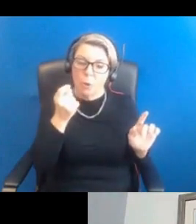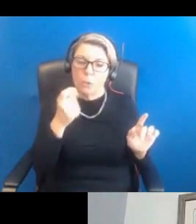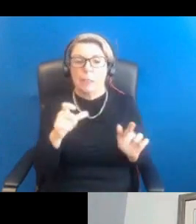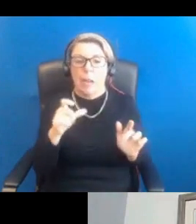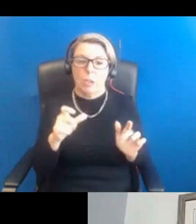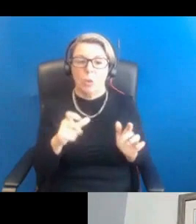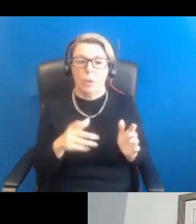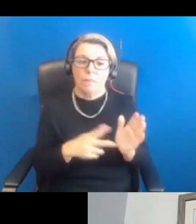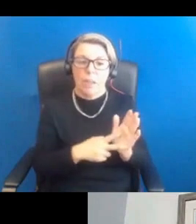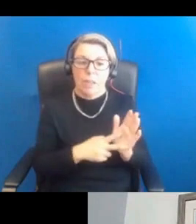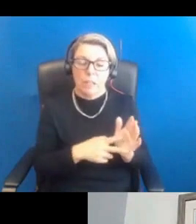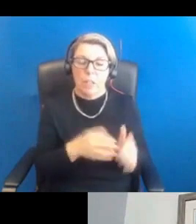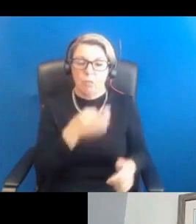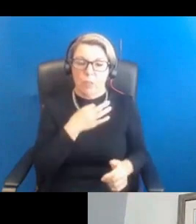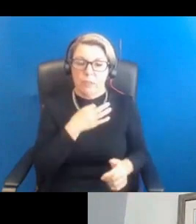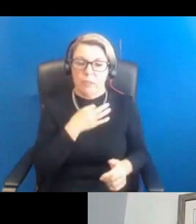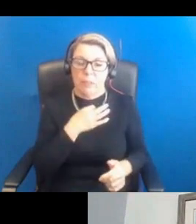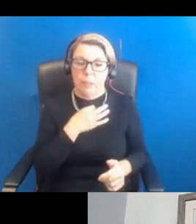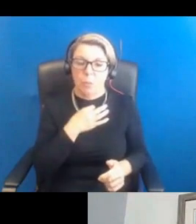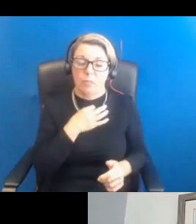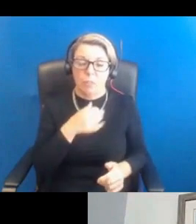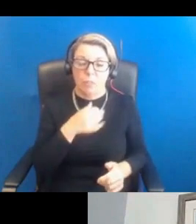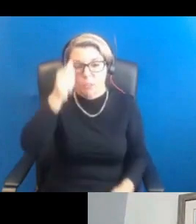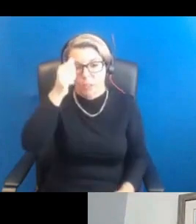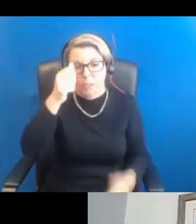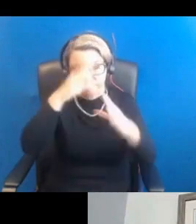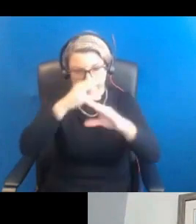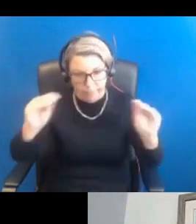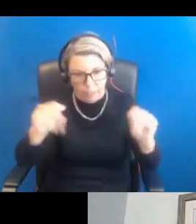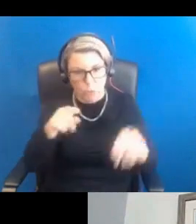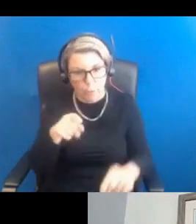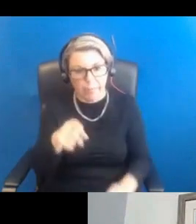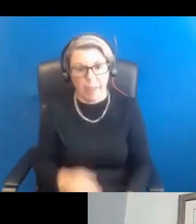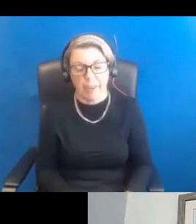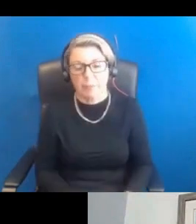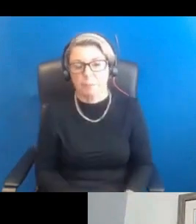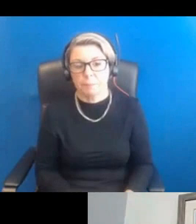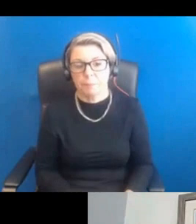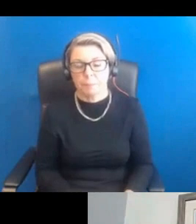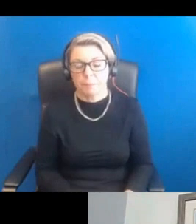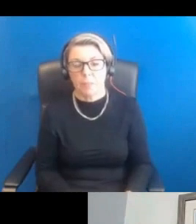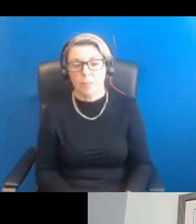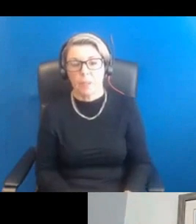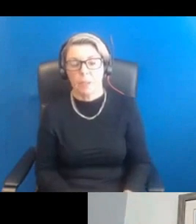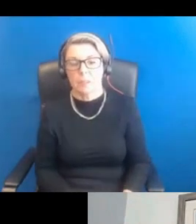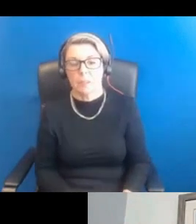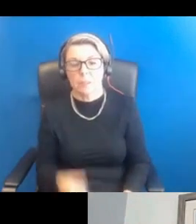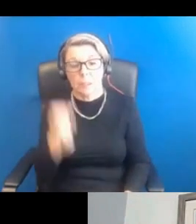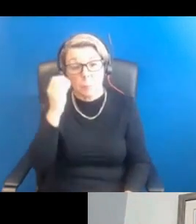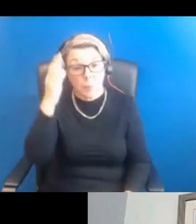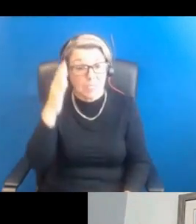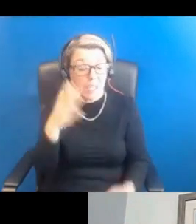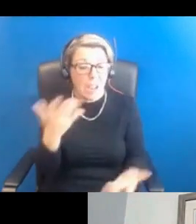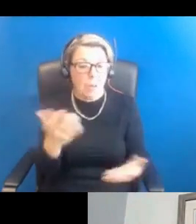life. And I think it's raising awareness of that that's important. And I think that Professor Clasier, championing that is particularly helpful.